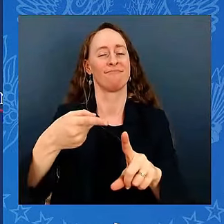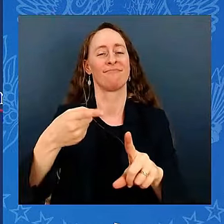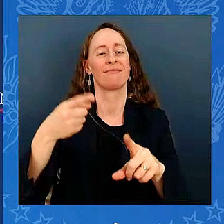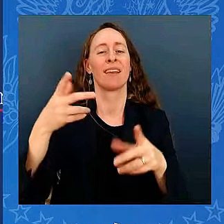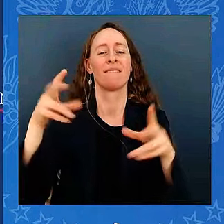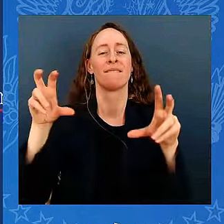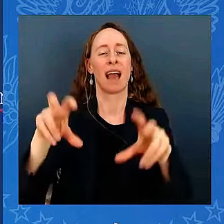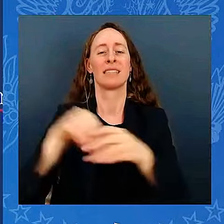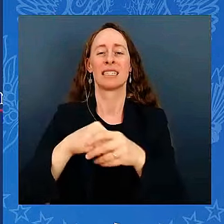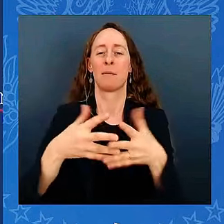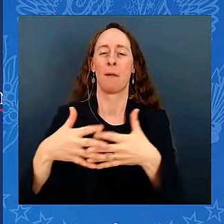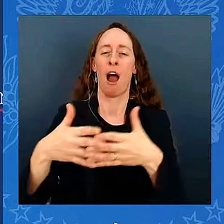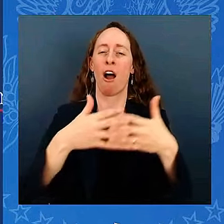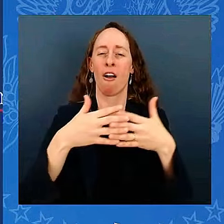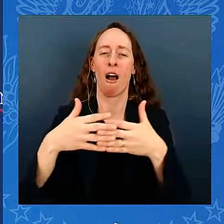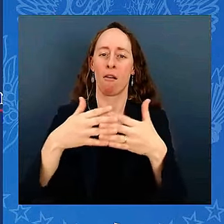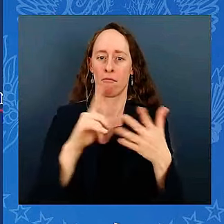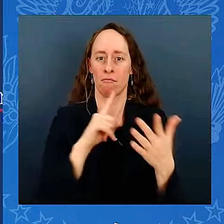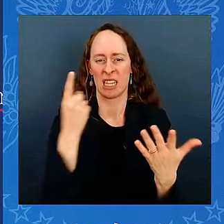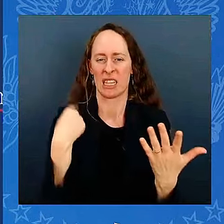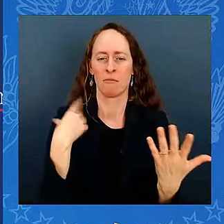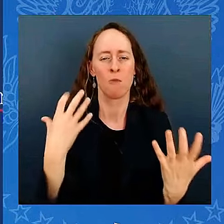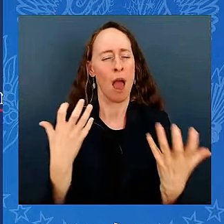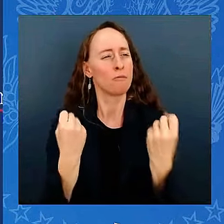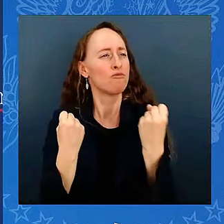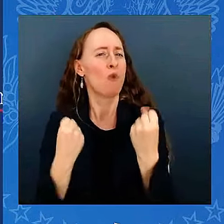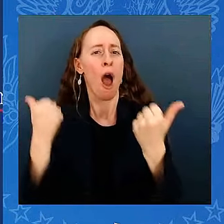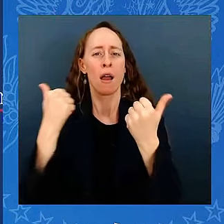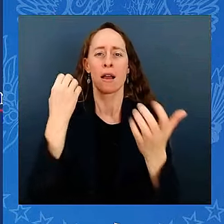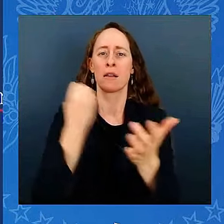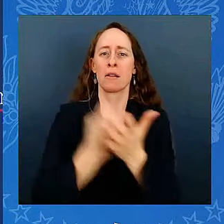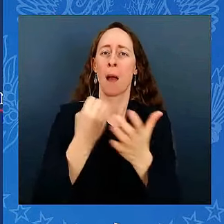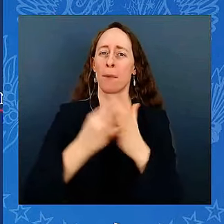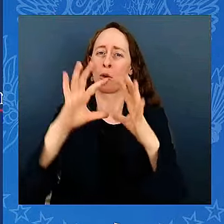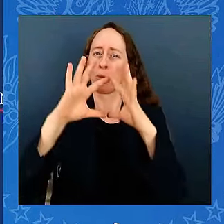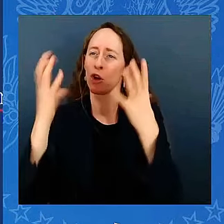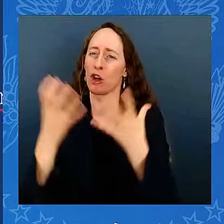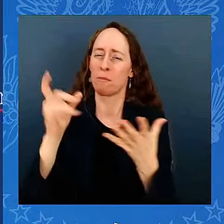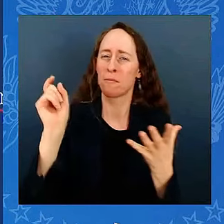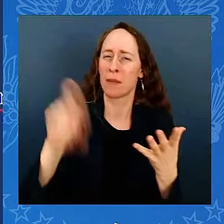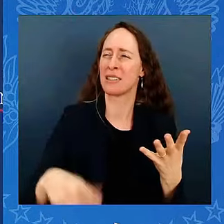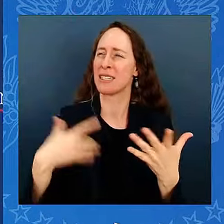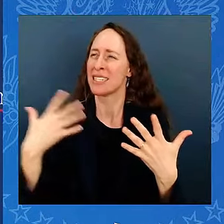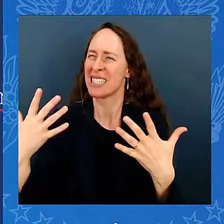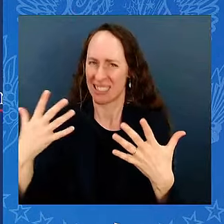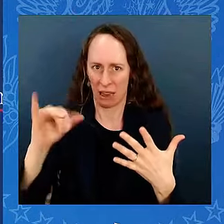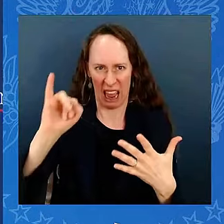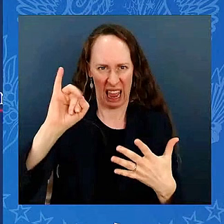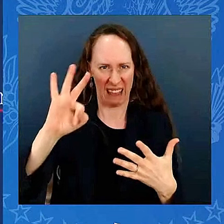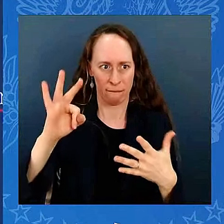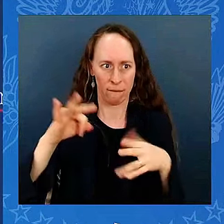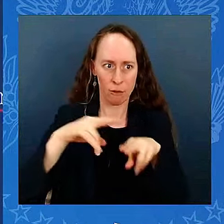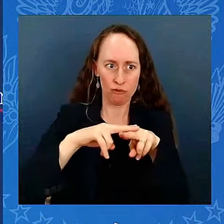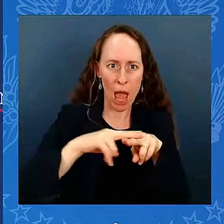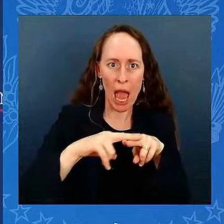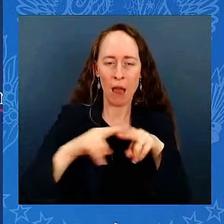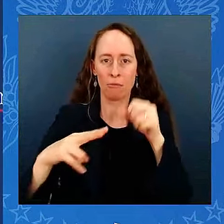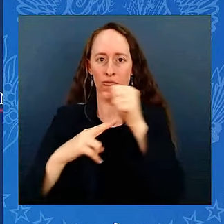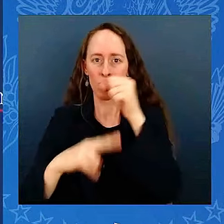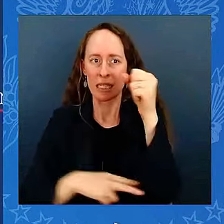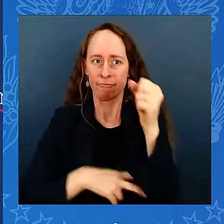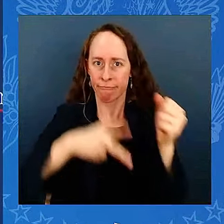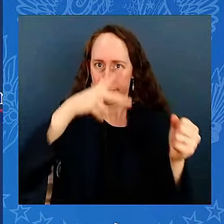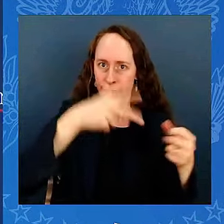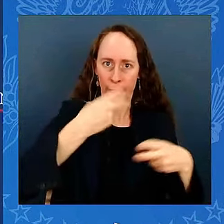without the most advanced infrastructure in the world? How can that be? That's why I wrote and worked so hard to pass the